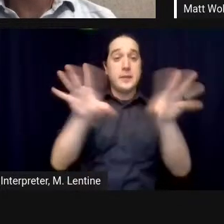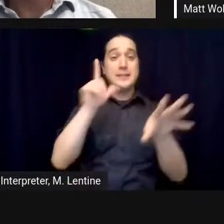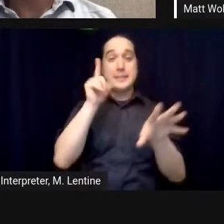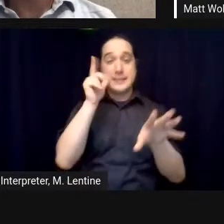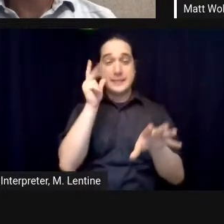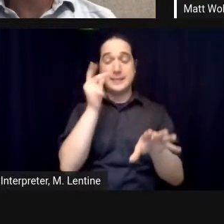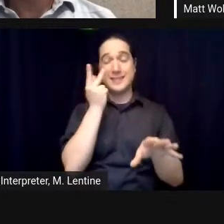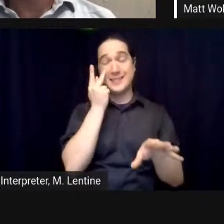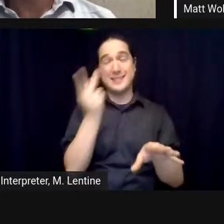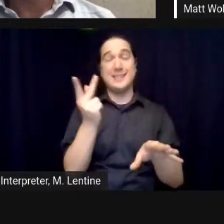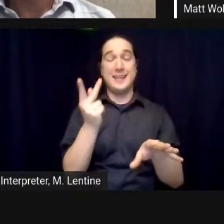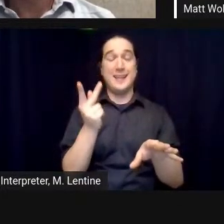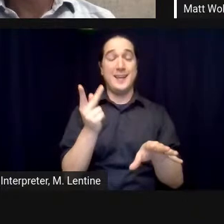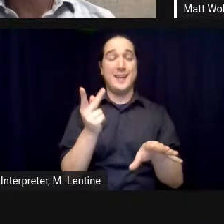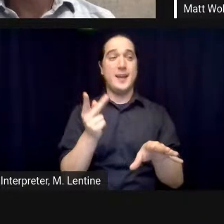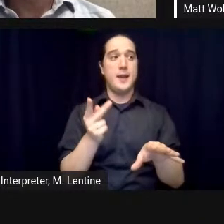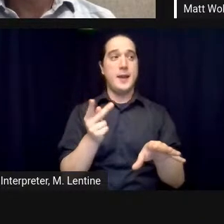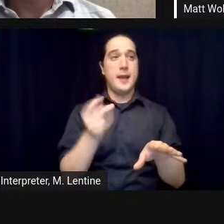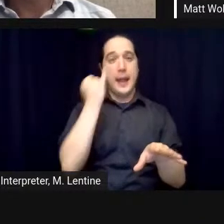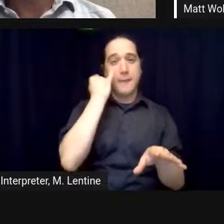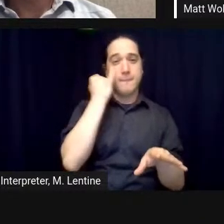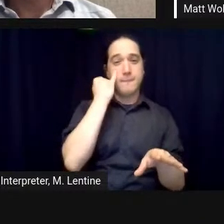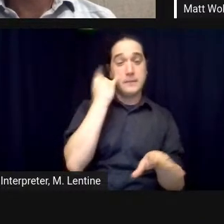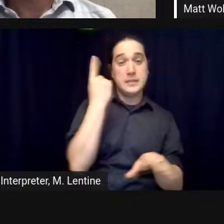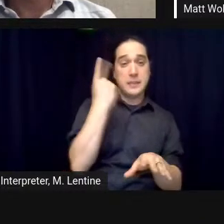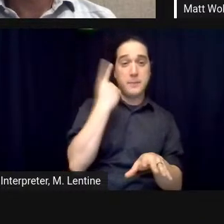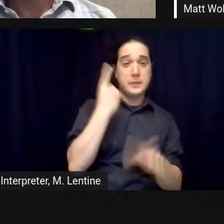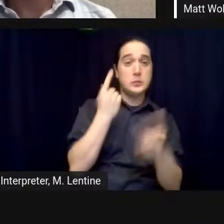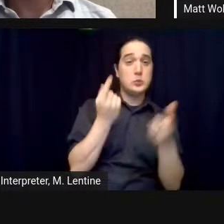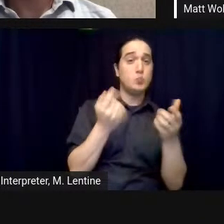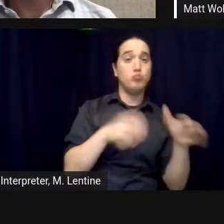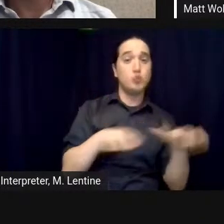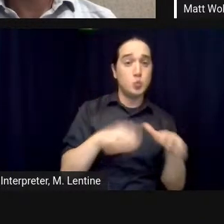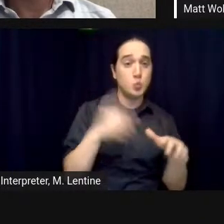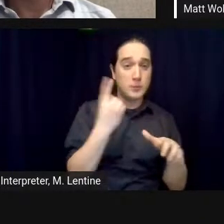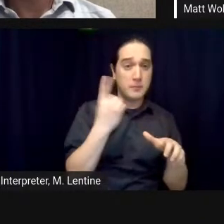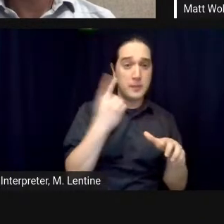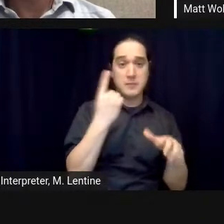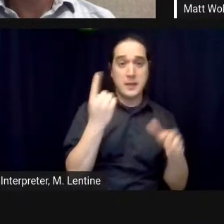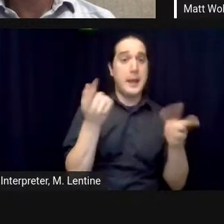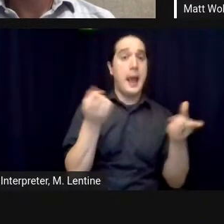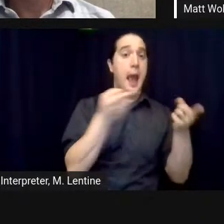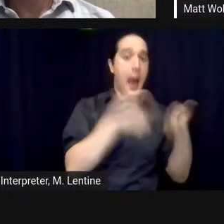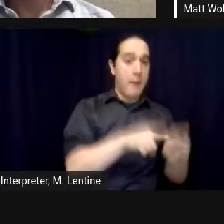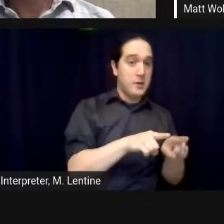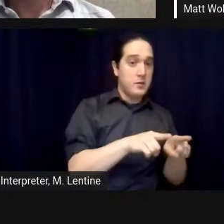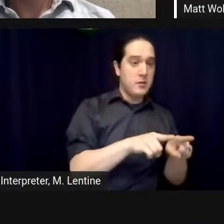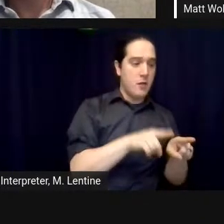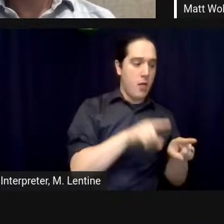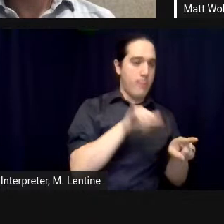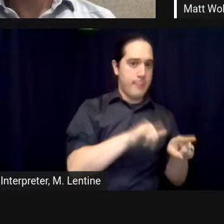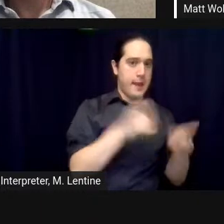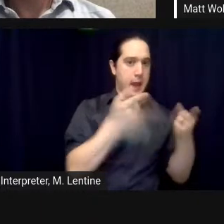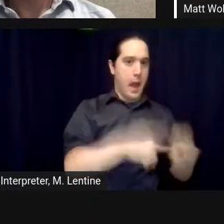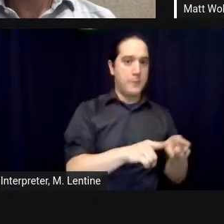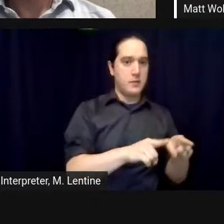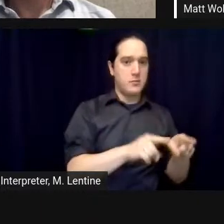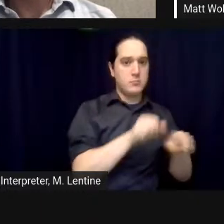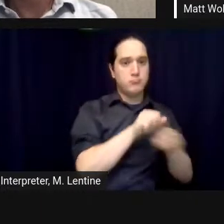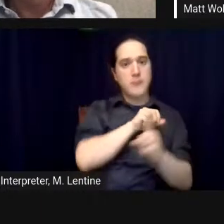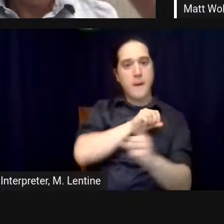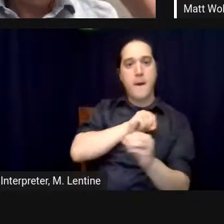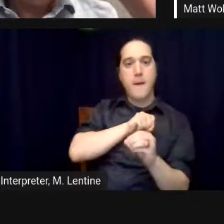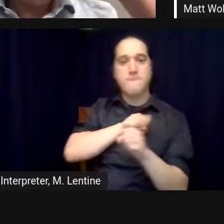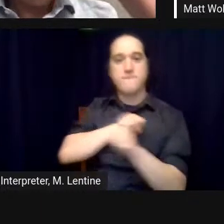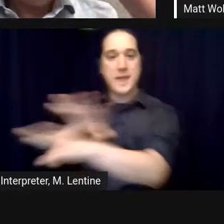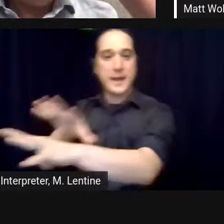among many other stories uh and we've we've discovered this in the test module and even smaller facility you know just to